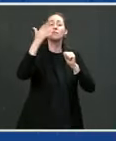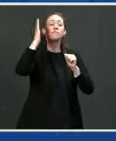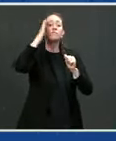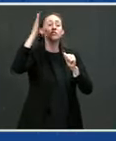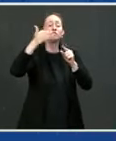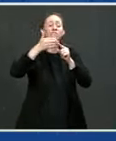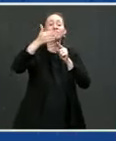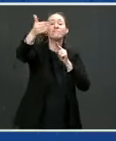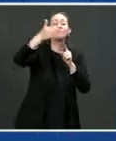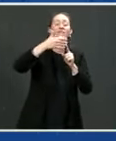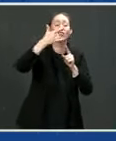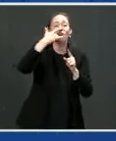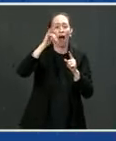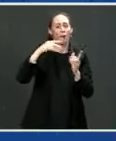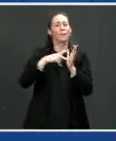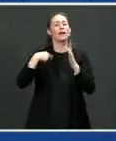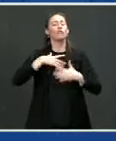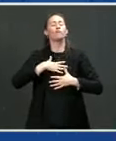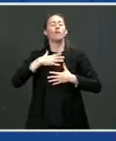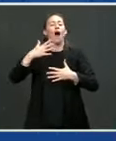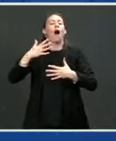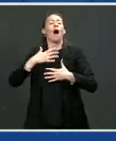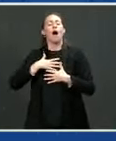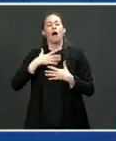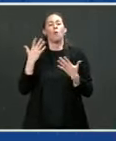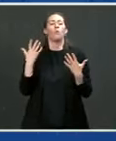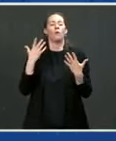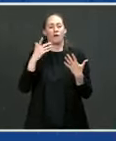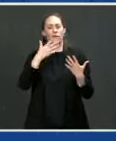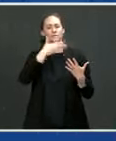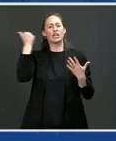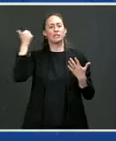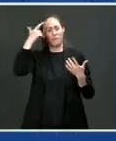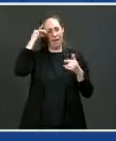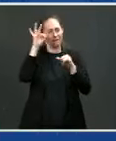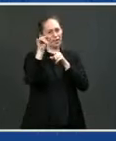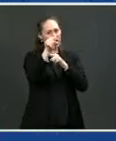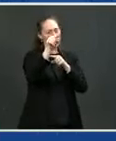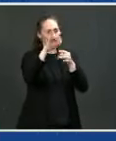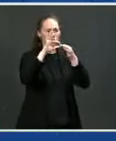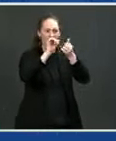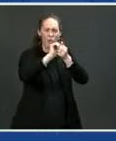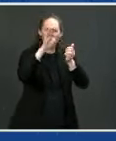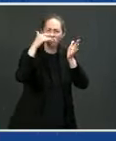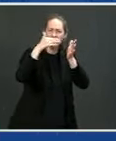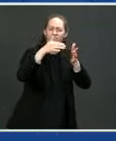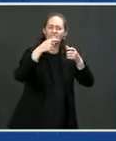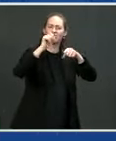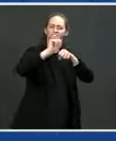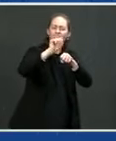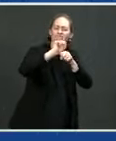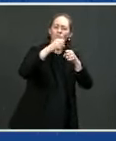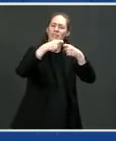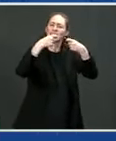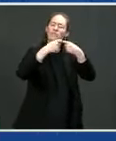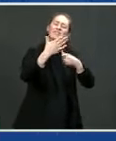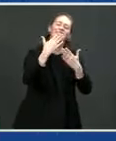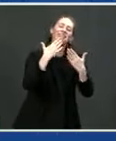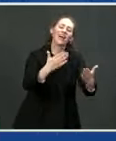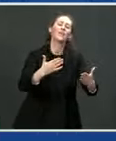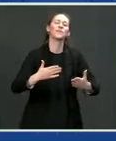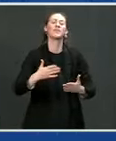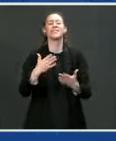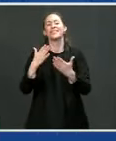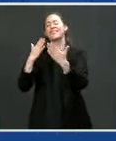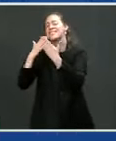breathe as a consequence of what you, you all do in the battery technology overall. So thank you. Thank you. Thank you. Well, thank you, Mr.